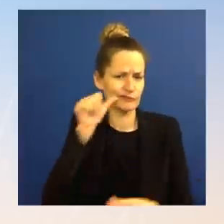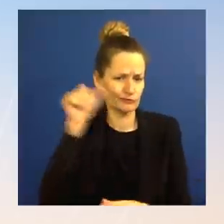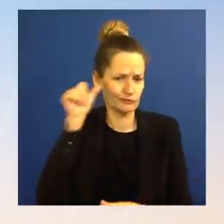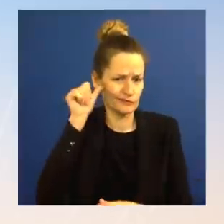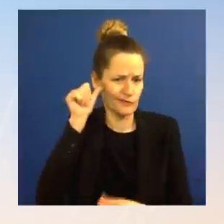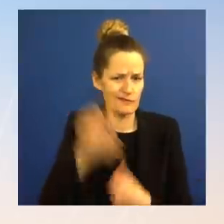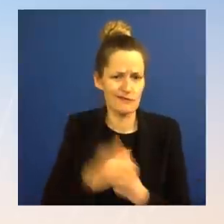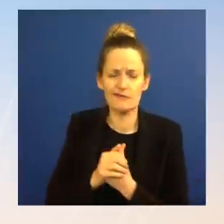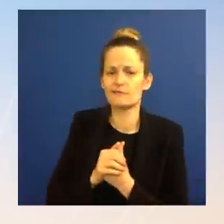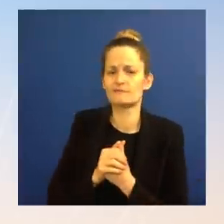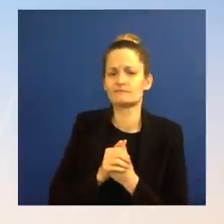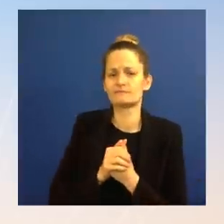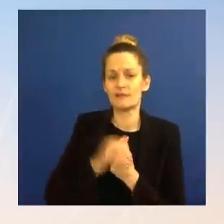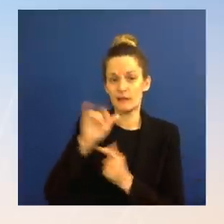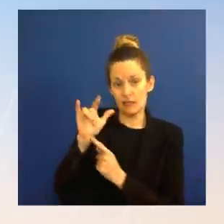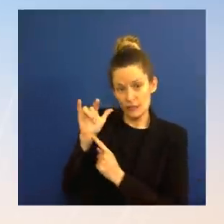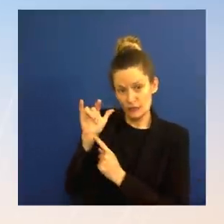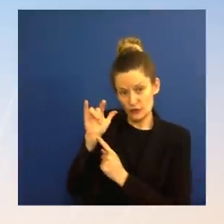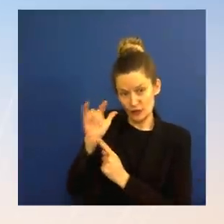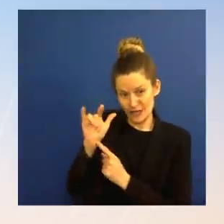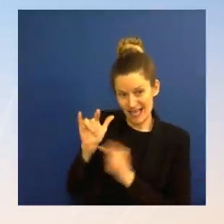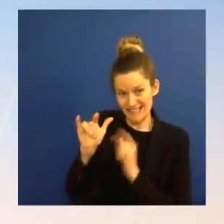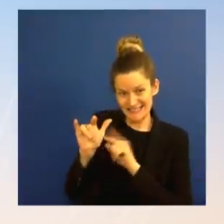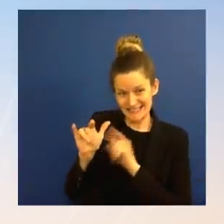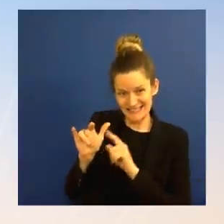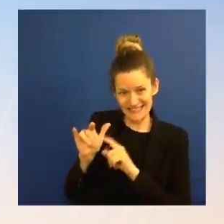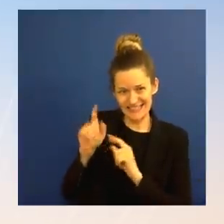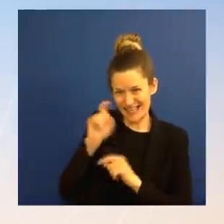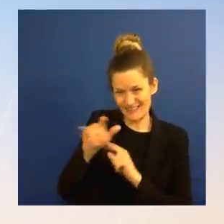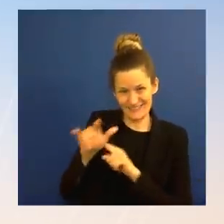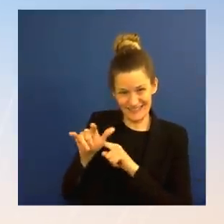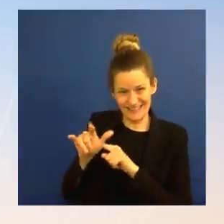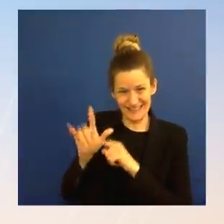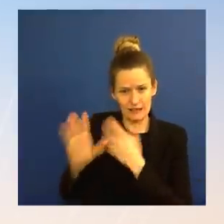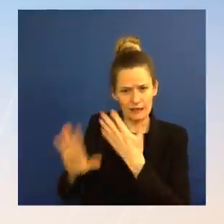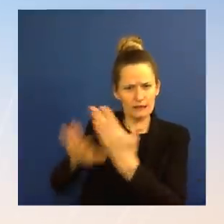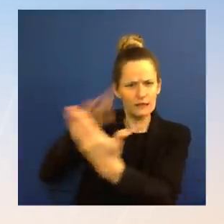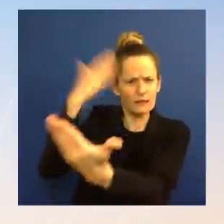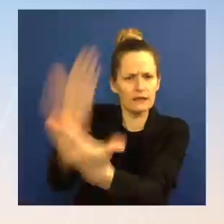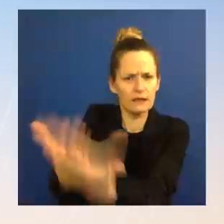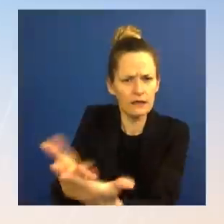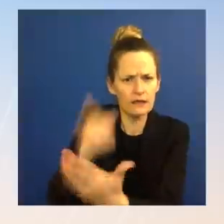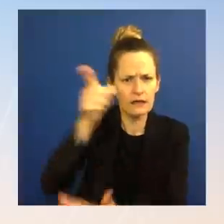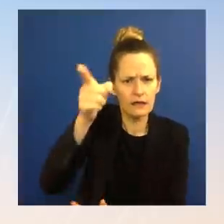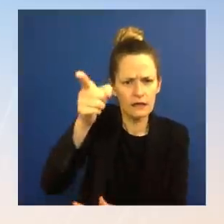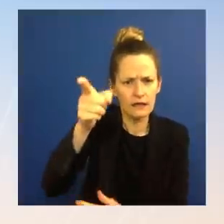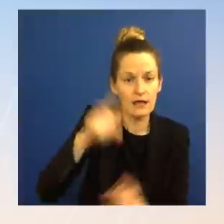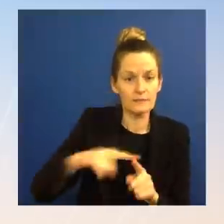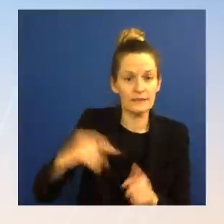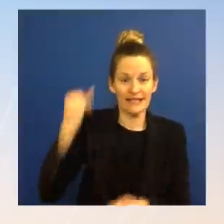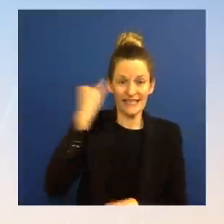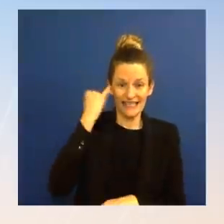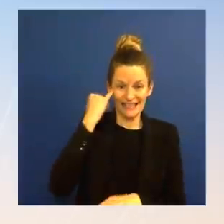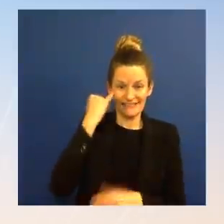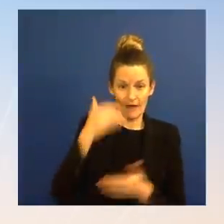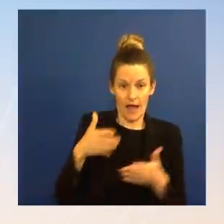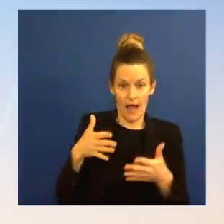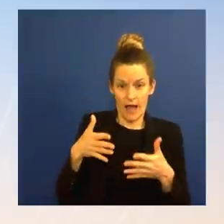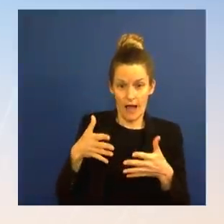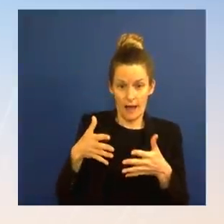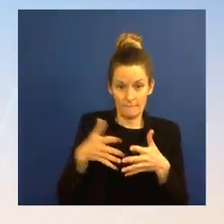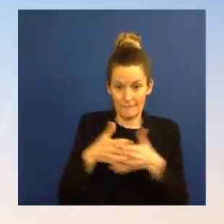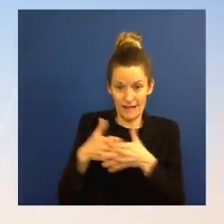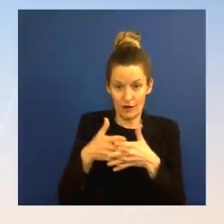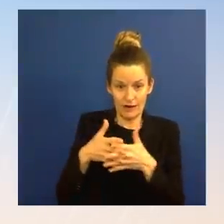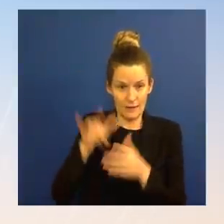airspace contested with Russia raises serious concerns for the United States and NATO. So the logistical questions here, just to